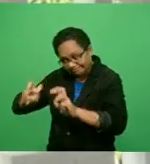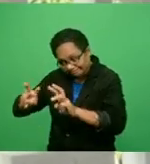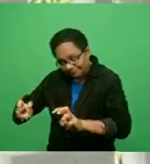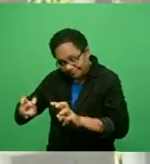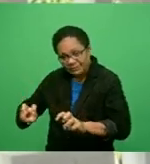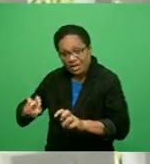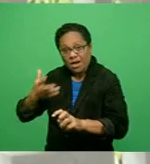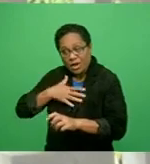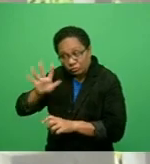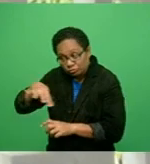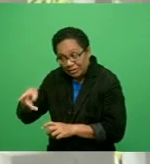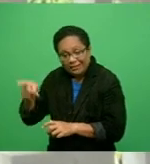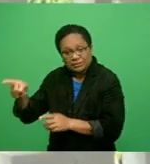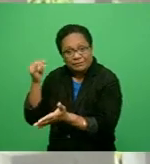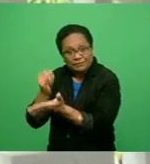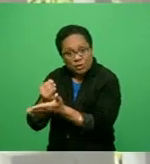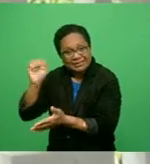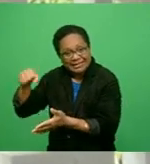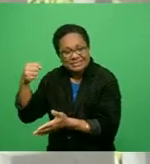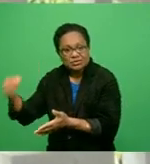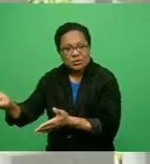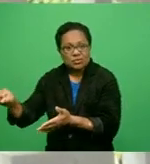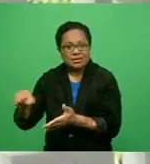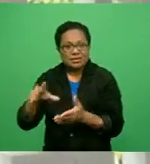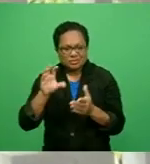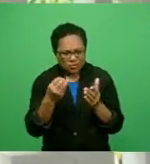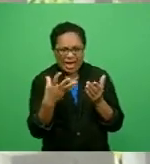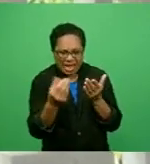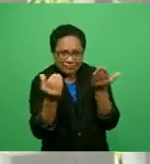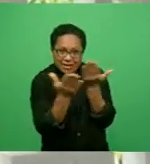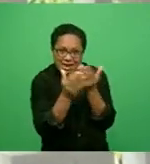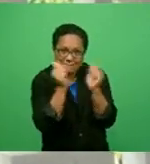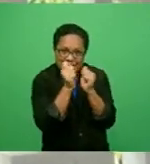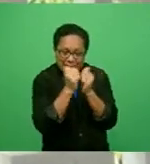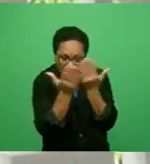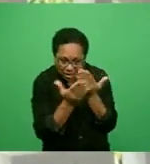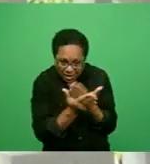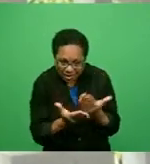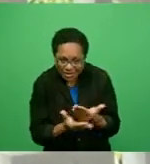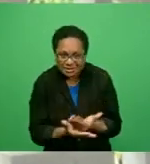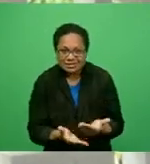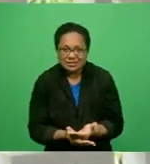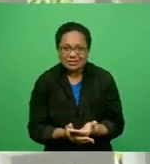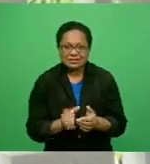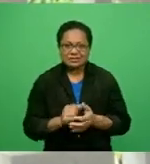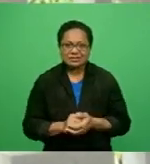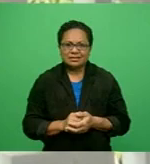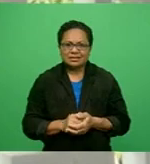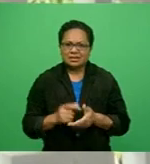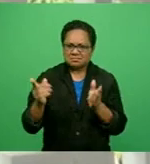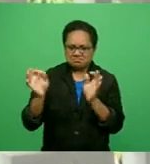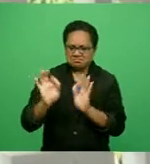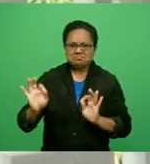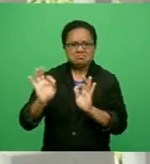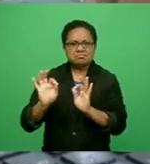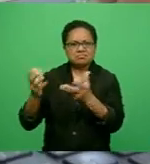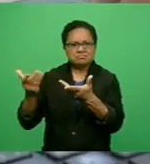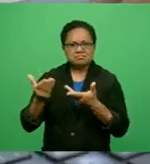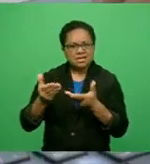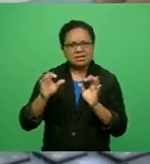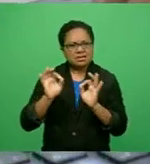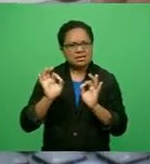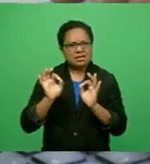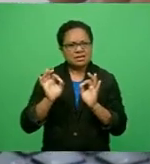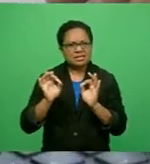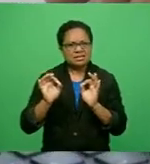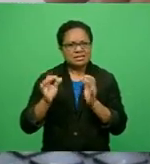the documents relating to those 33 allegations, was never contacted, was never emailed and never found. The